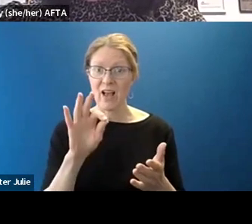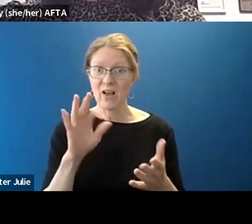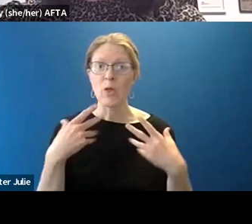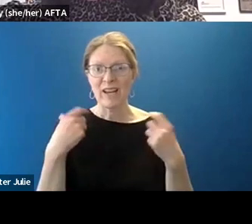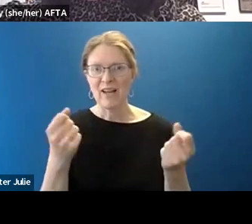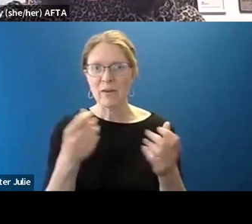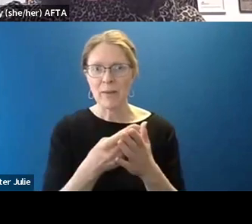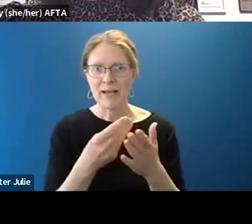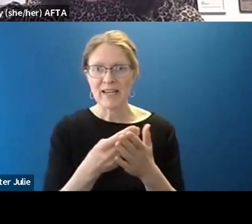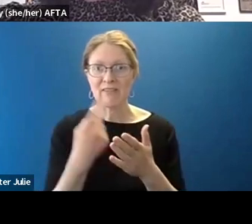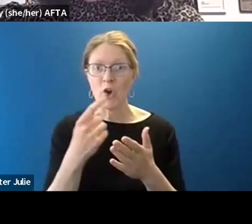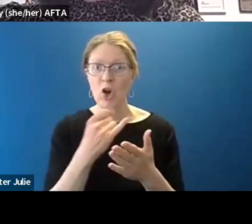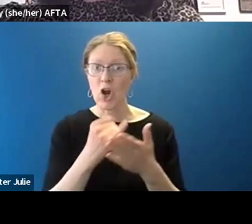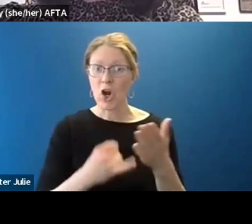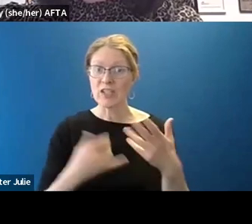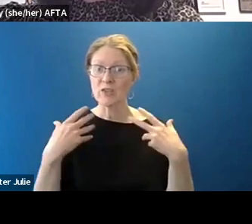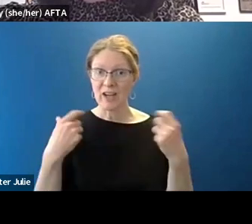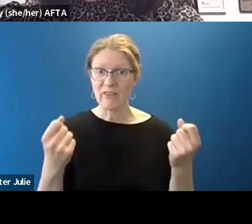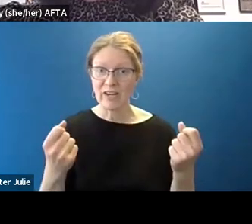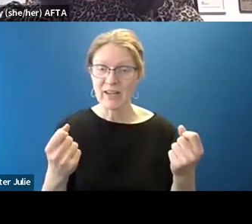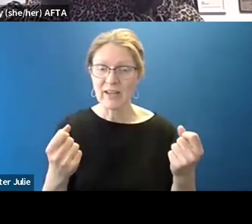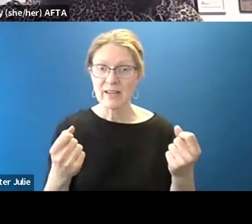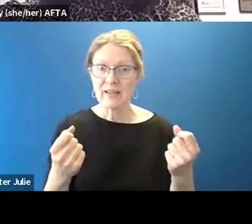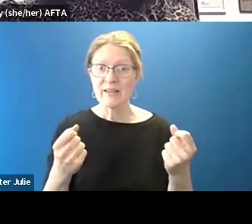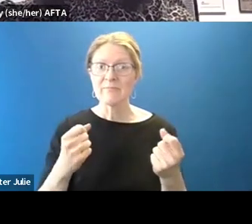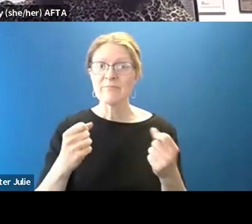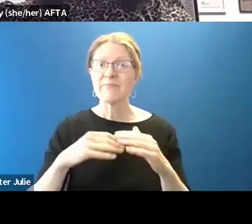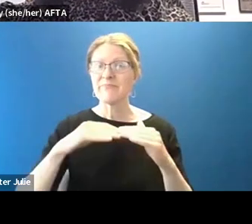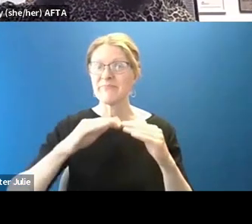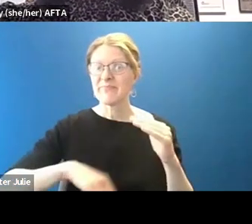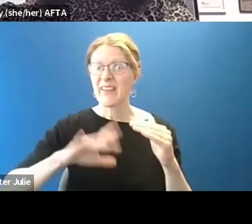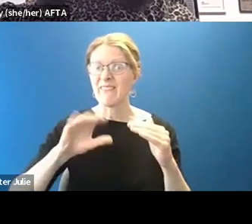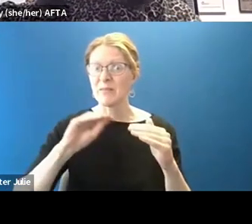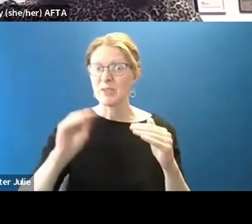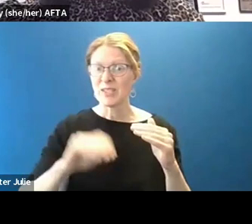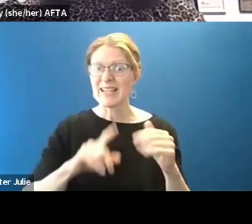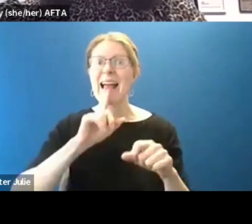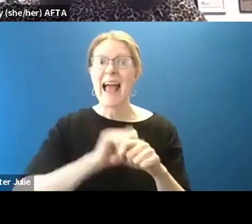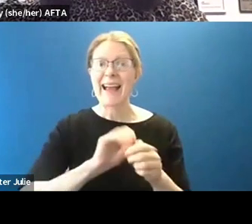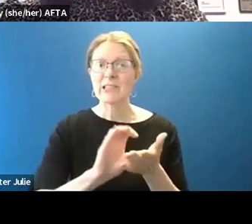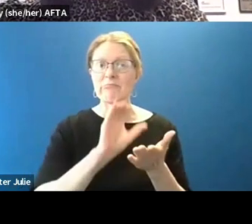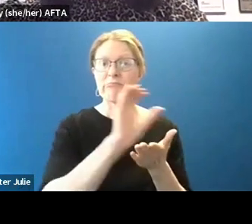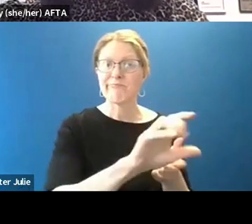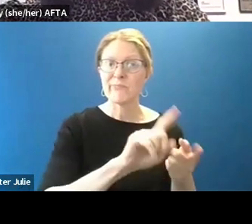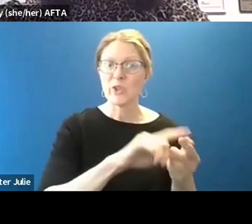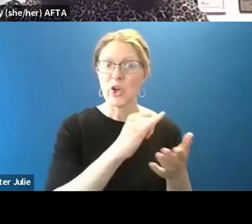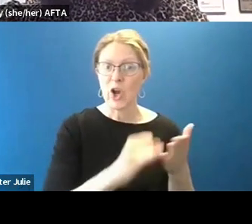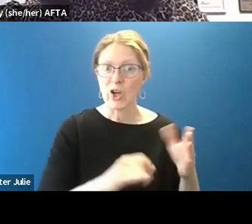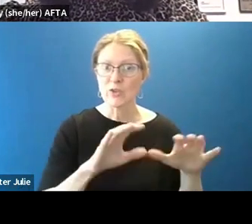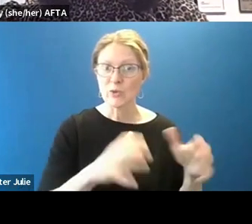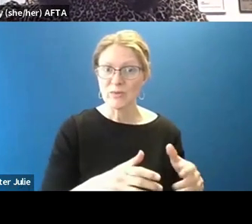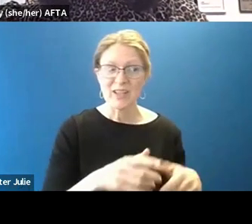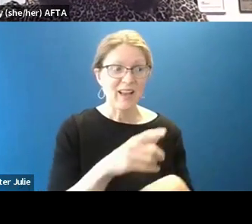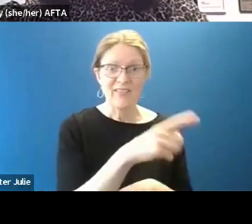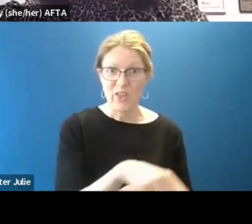to the arts sector for arts recovery, less than 50 percent of it was actually going to arts groups. And of the arts groups that were getting it, 8 percent